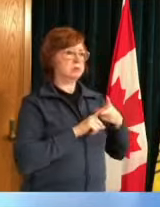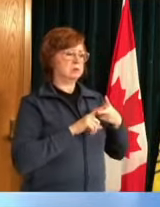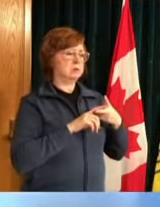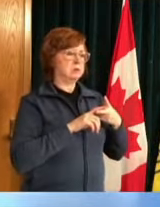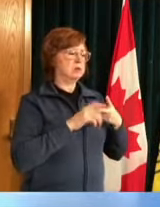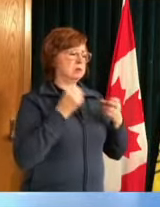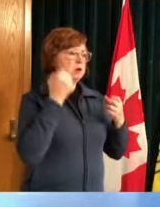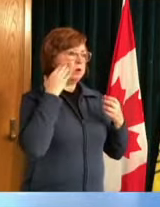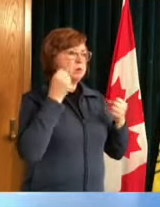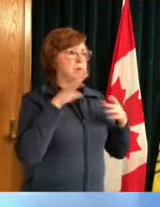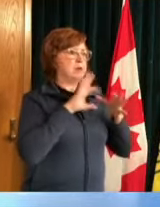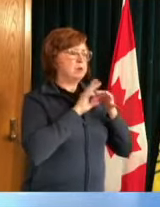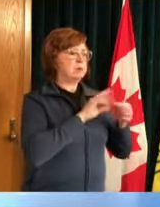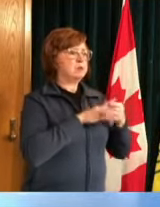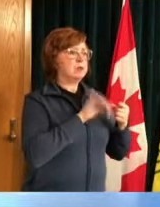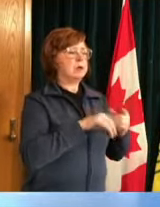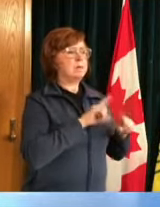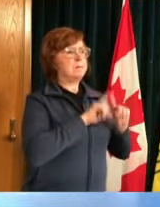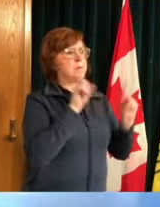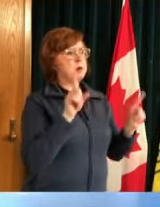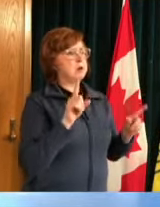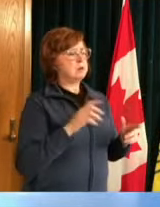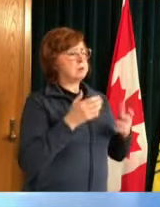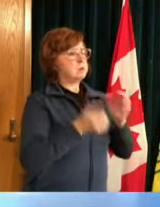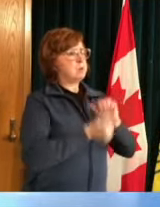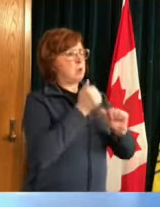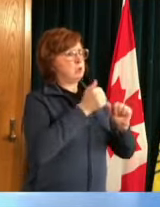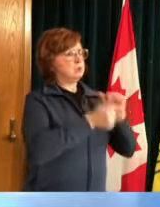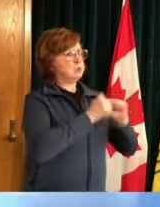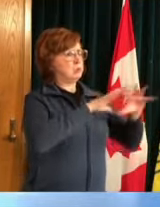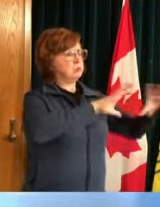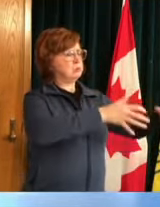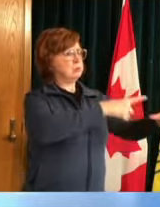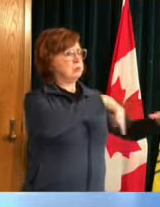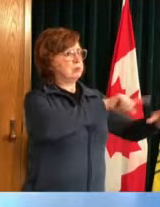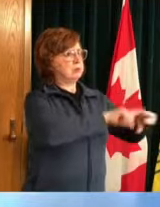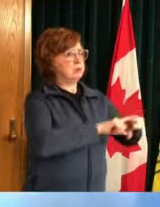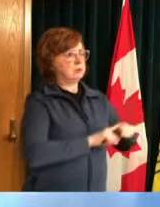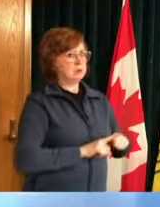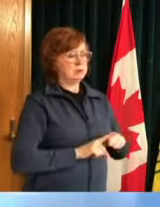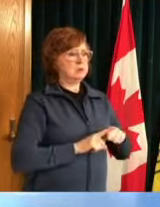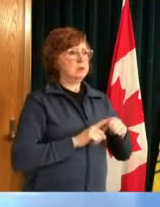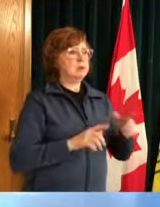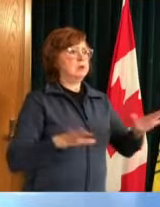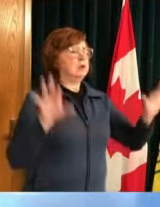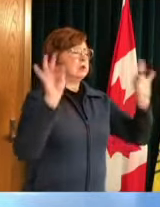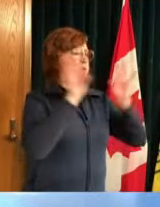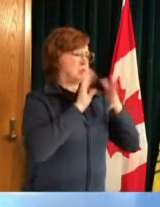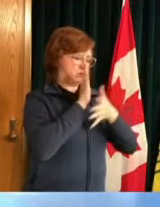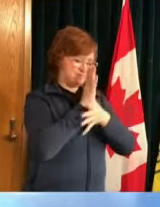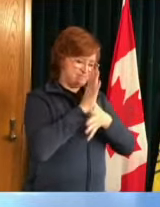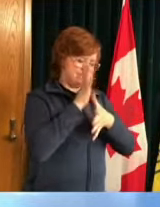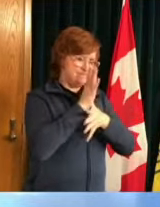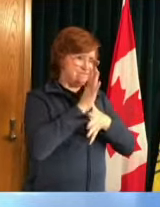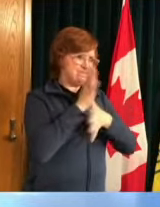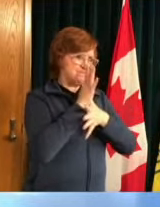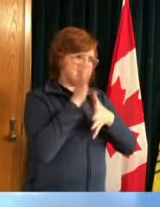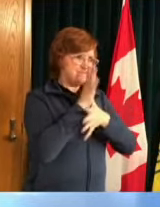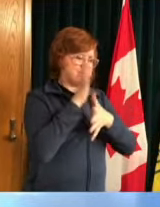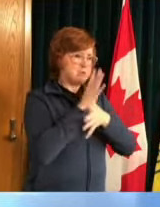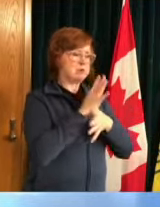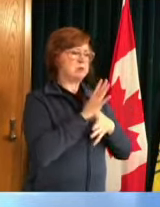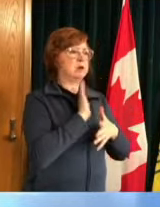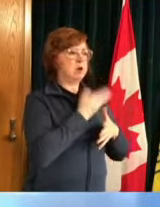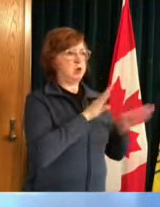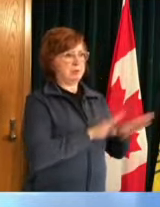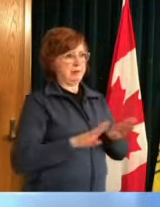has been is and will always be our individual actions and and for the most part there's a high level of compliance it is not our fault